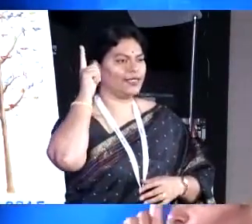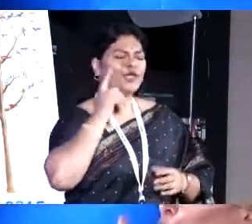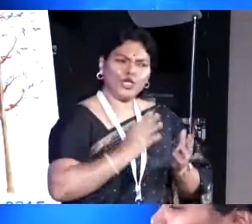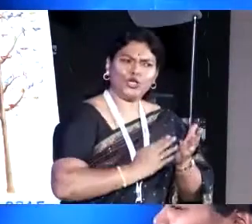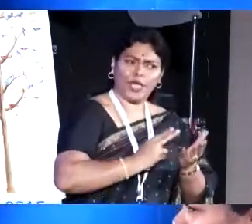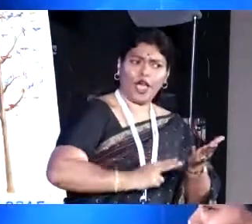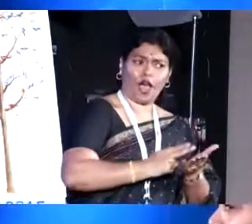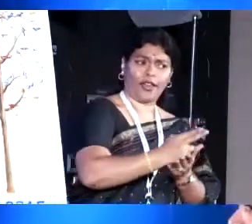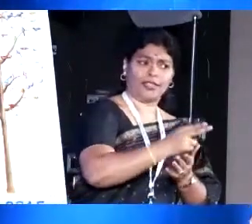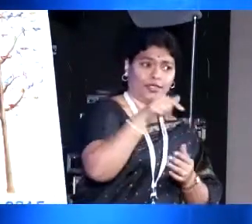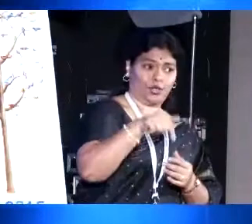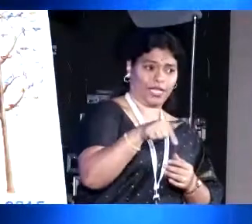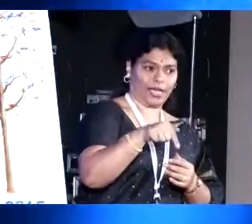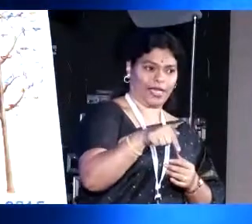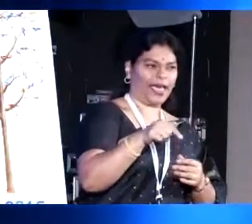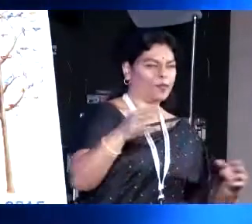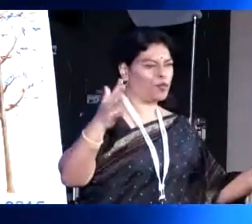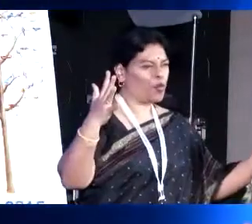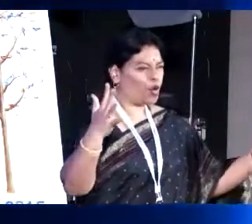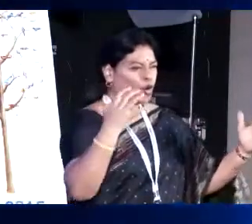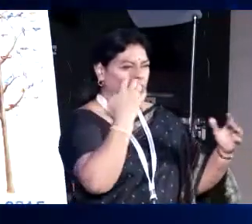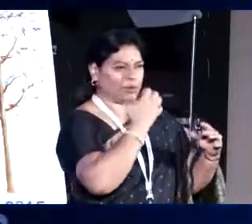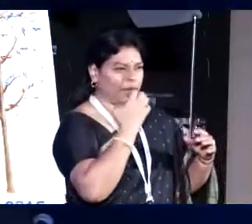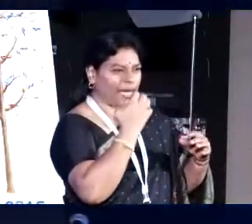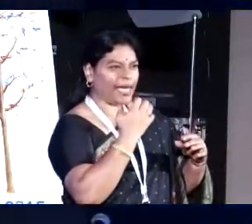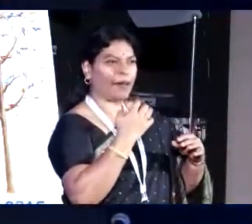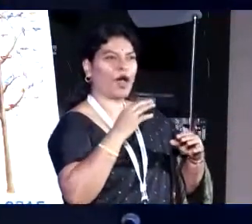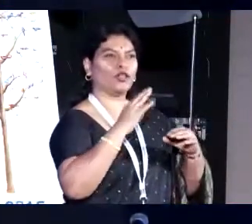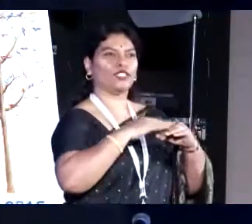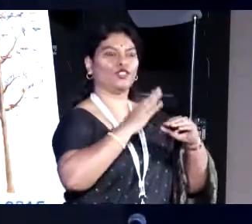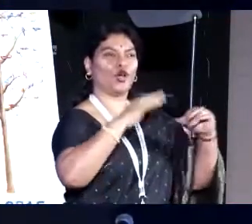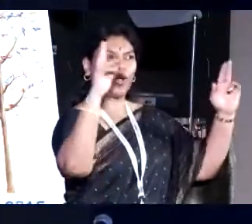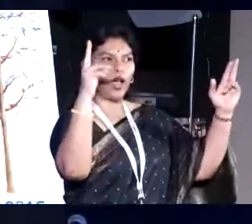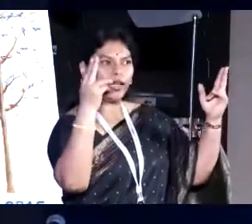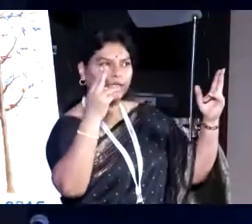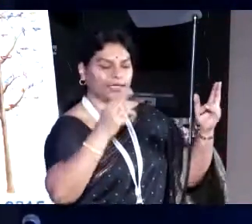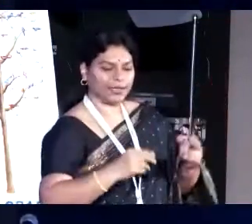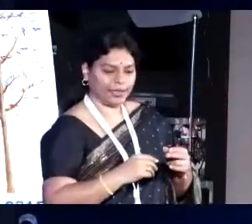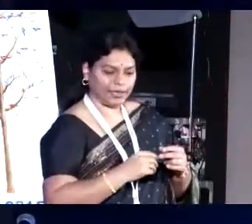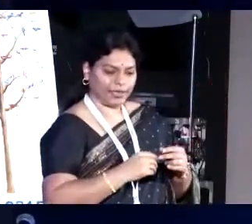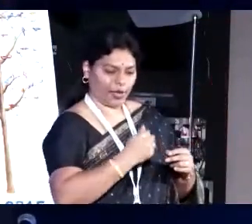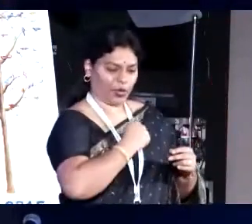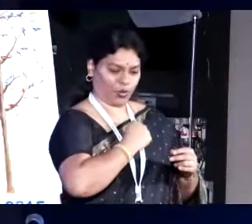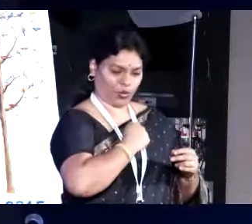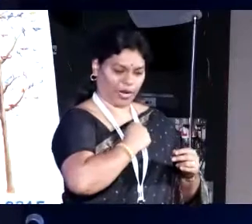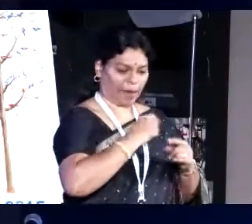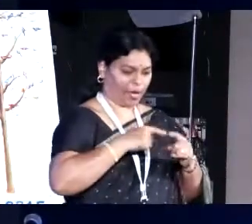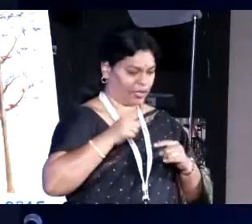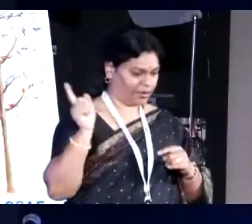today I am not going to speak a lot about the so called disability part or my own personal story.